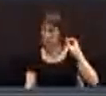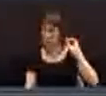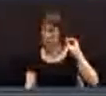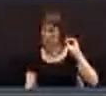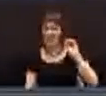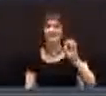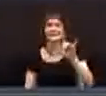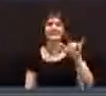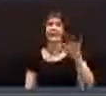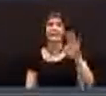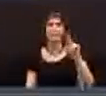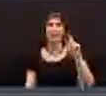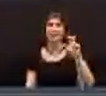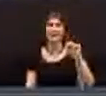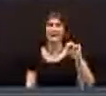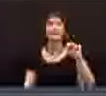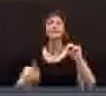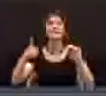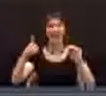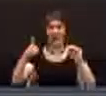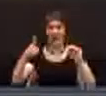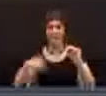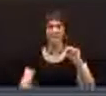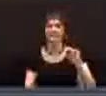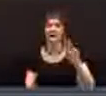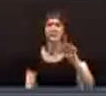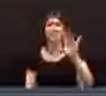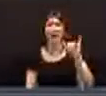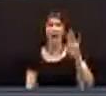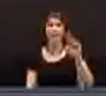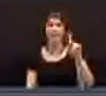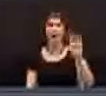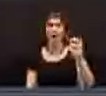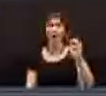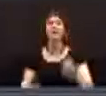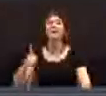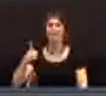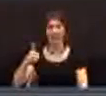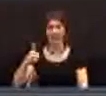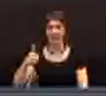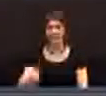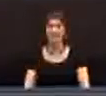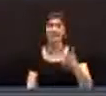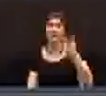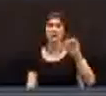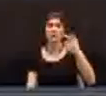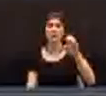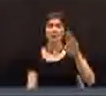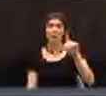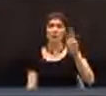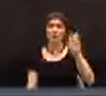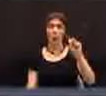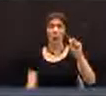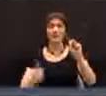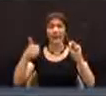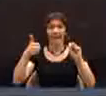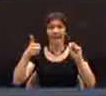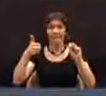Sally Brunton. Yay. Molly Burke. Yay. George Burroughs. Yay.